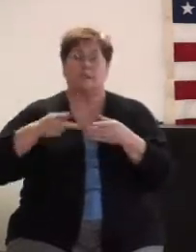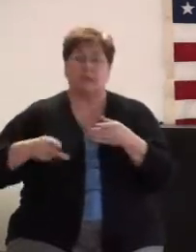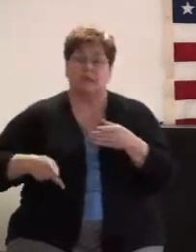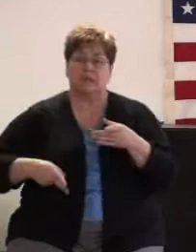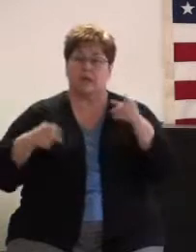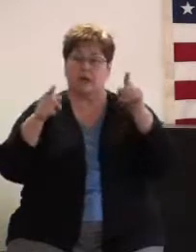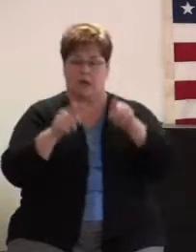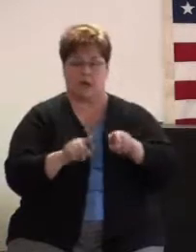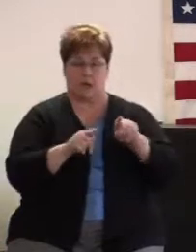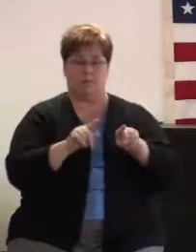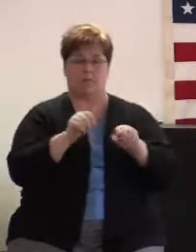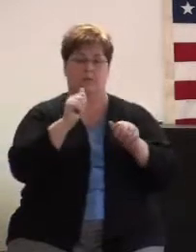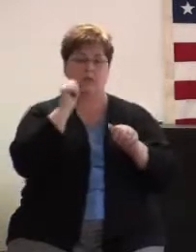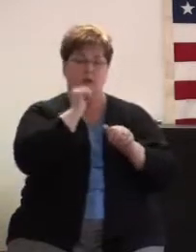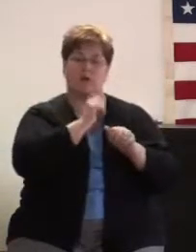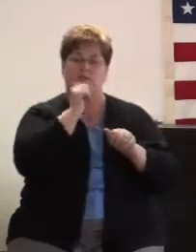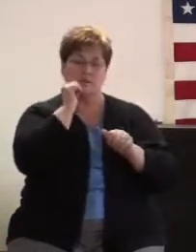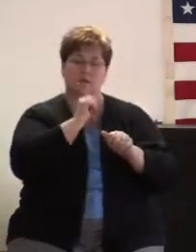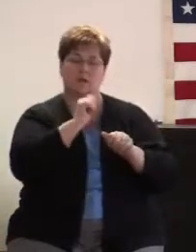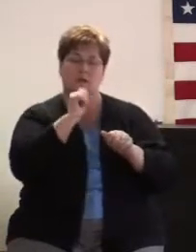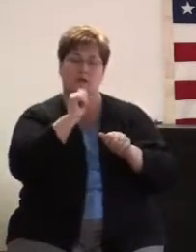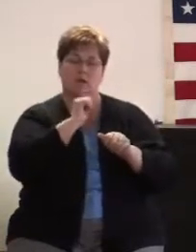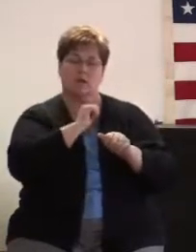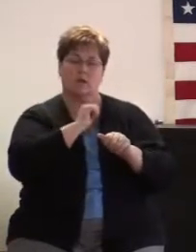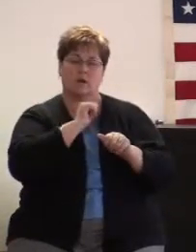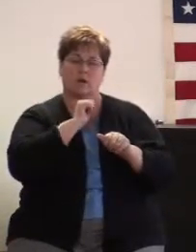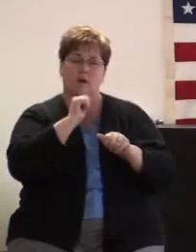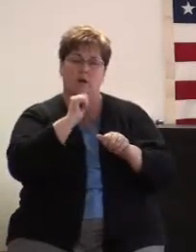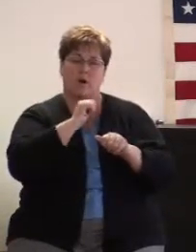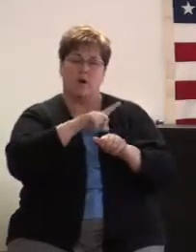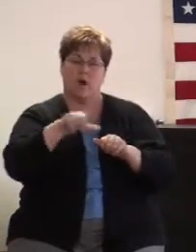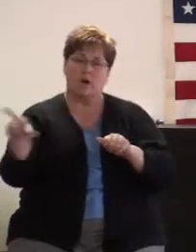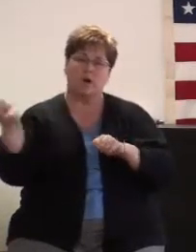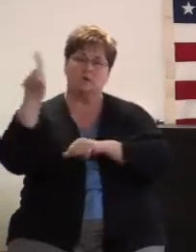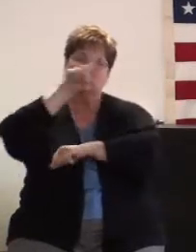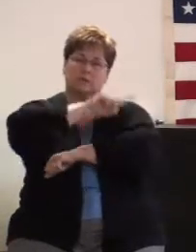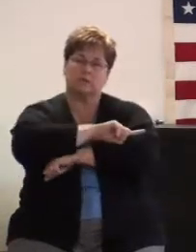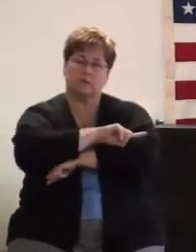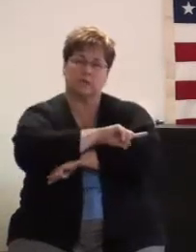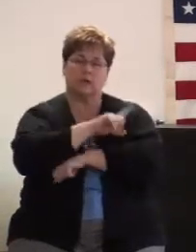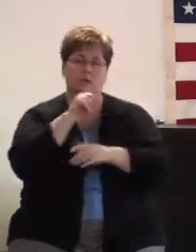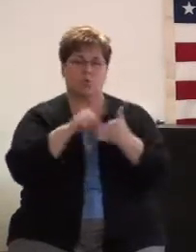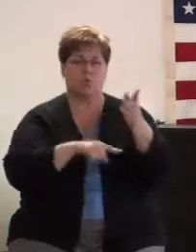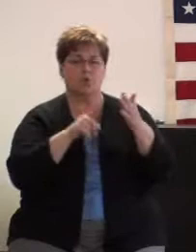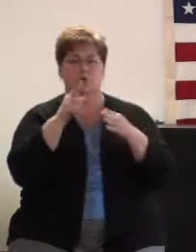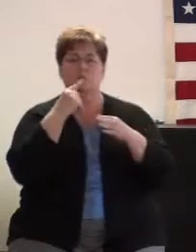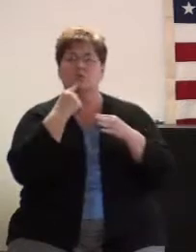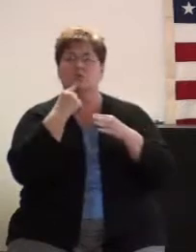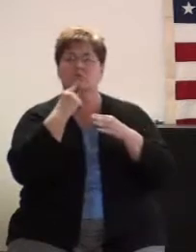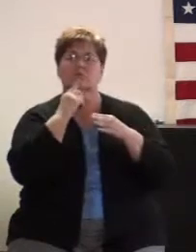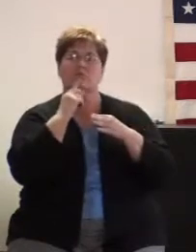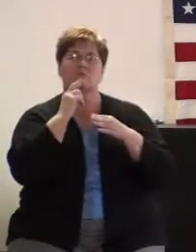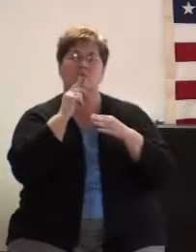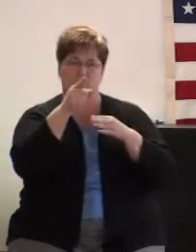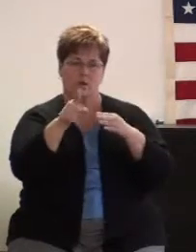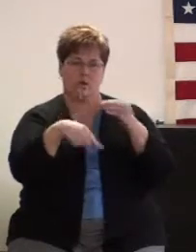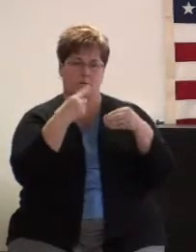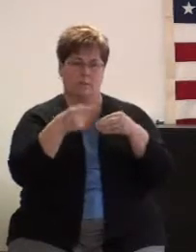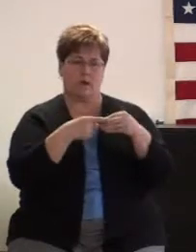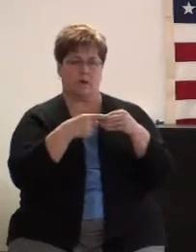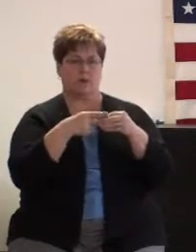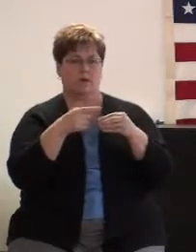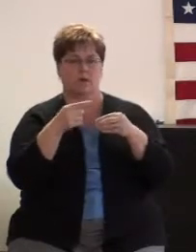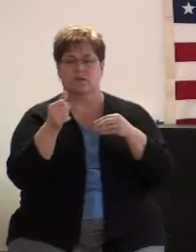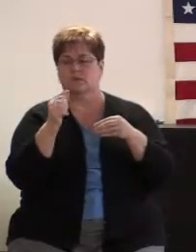every day all day long it is what you are about and it is nothing to do with